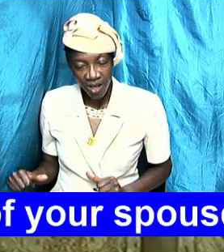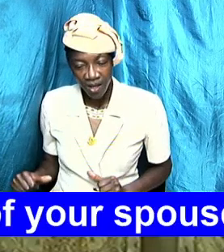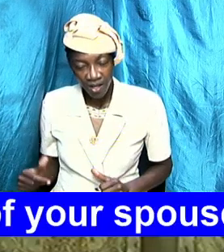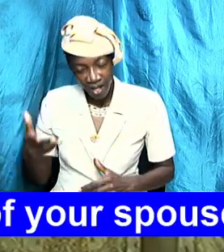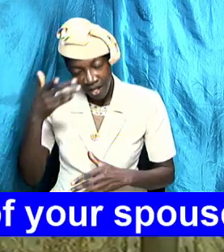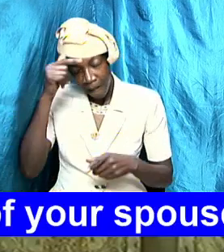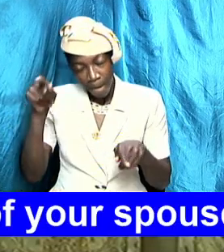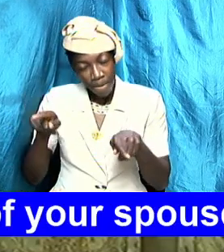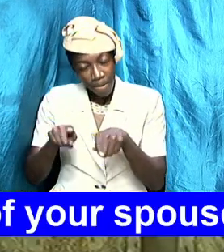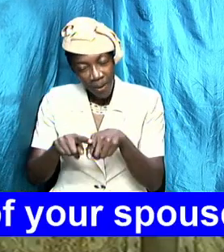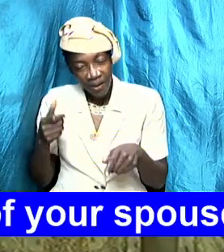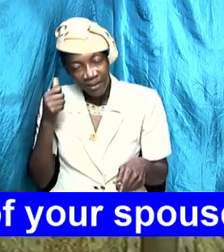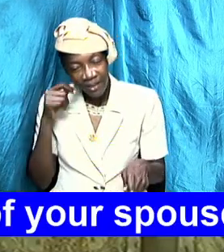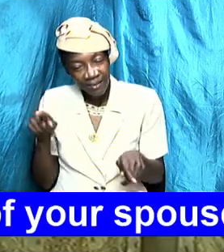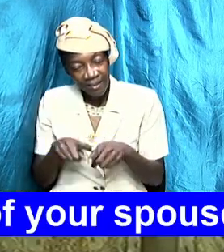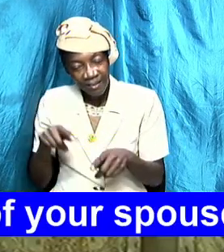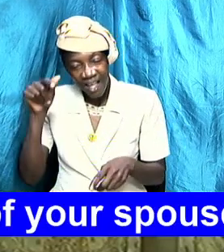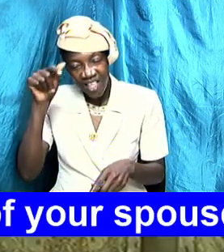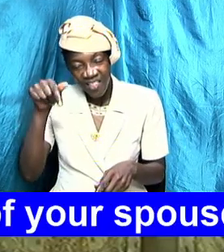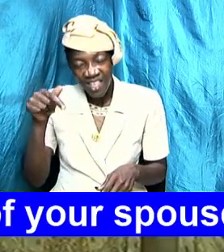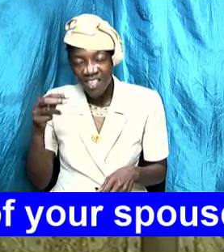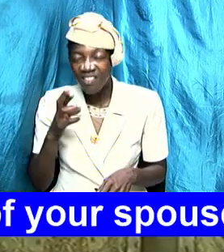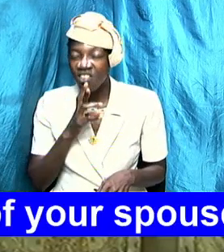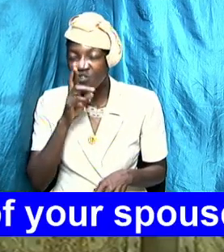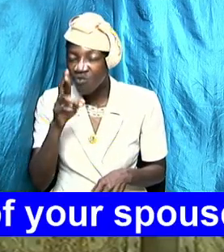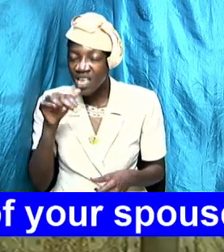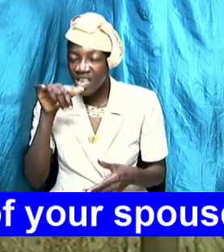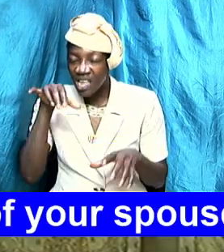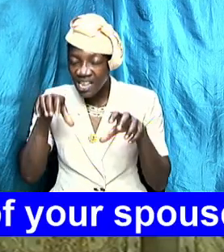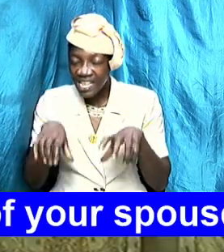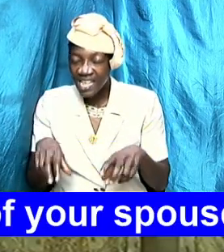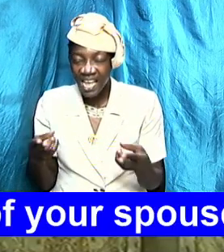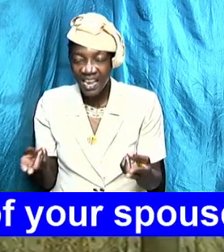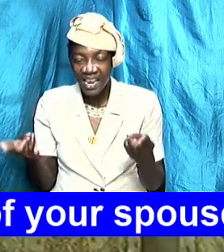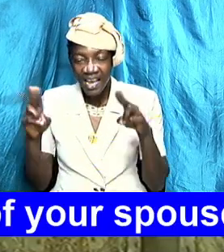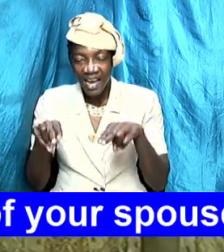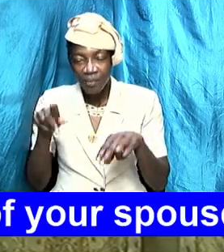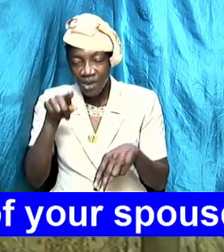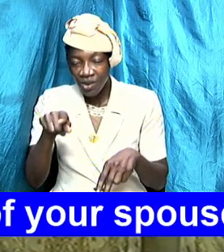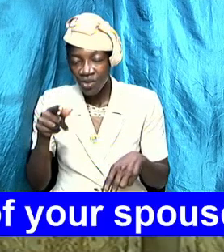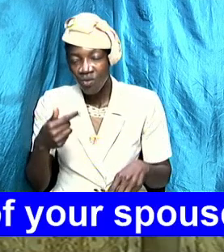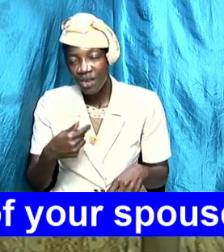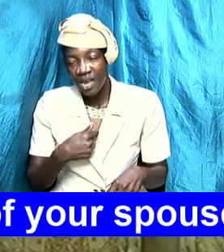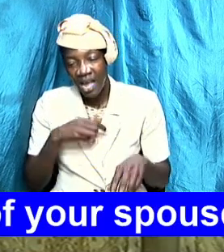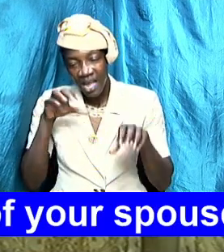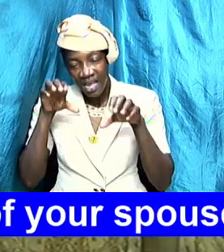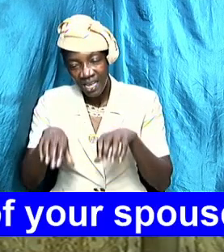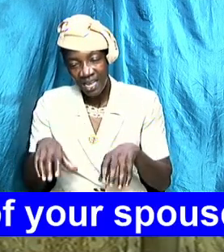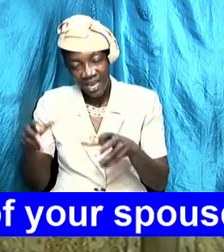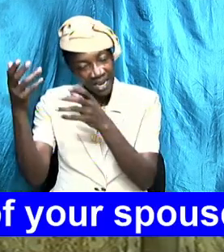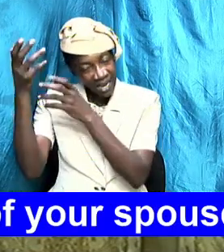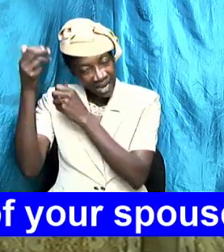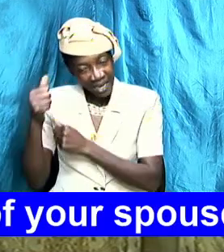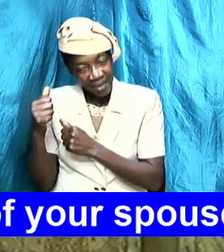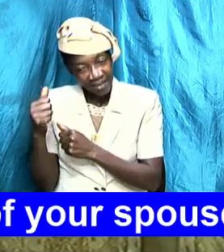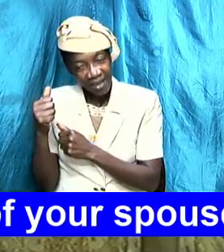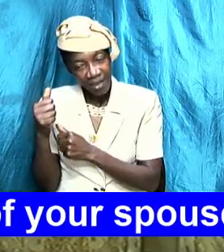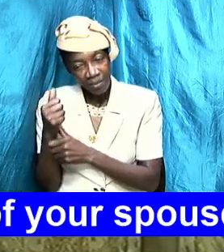real this can happen you and I can accept